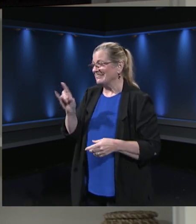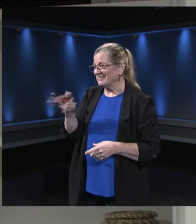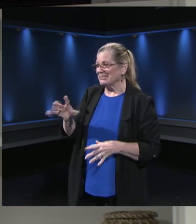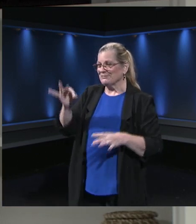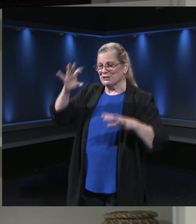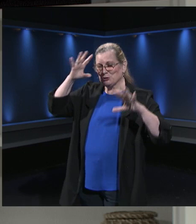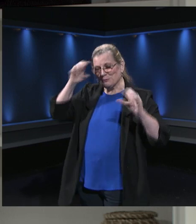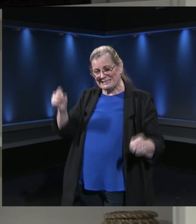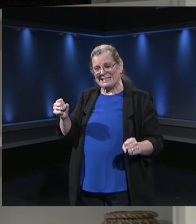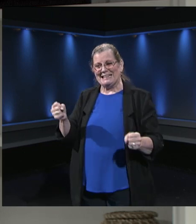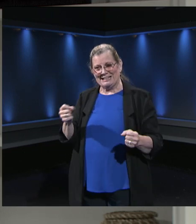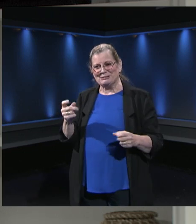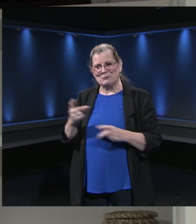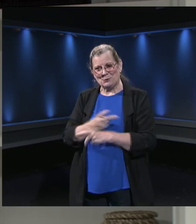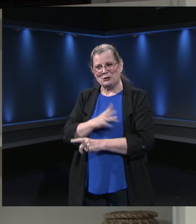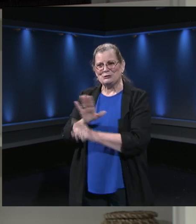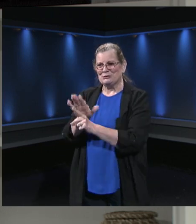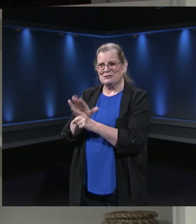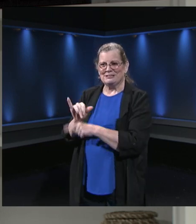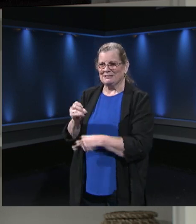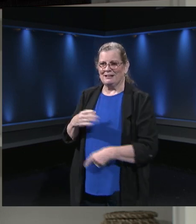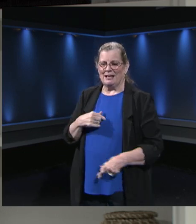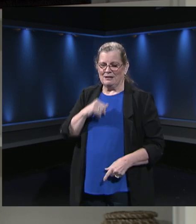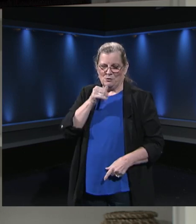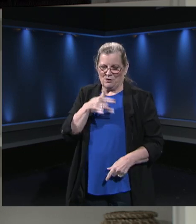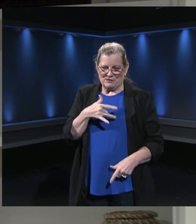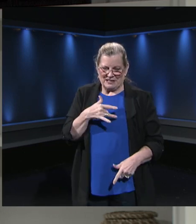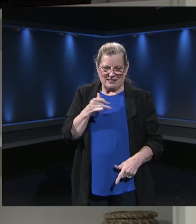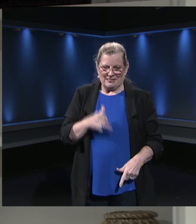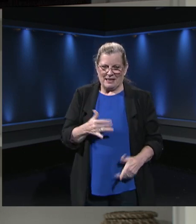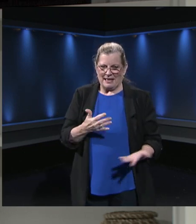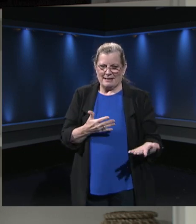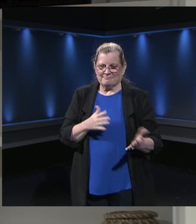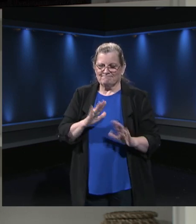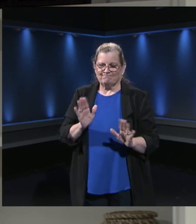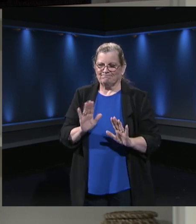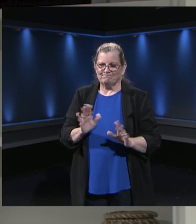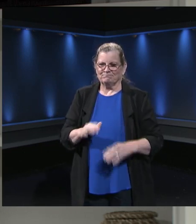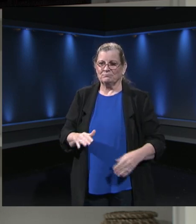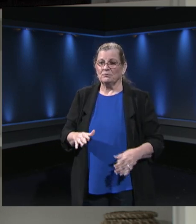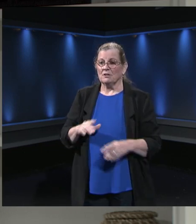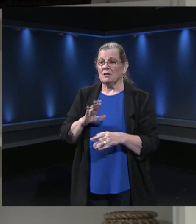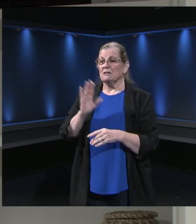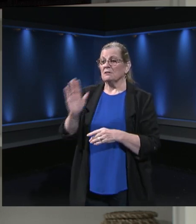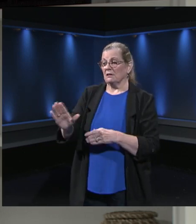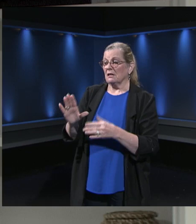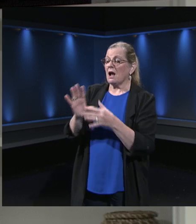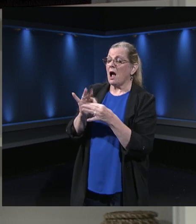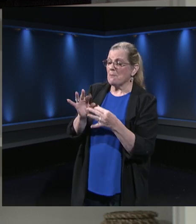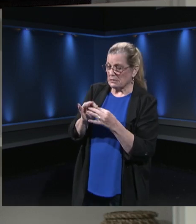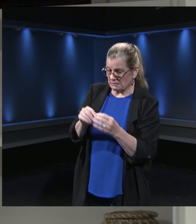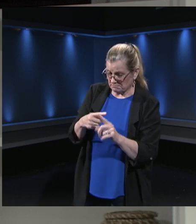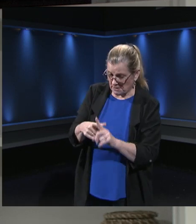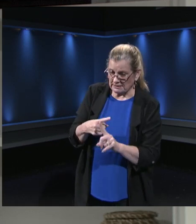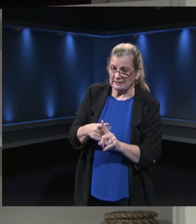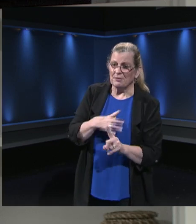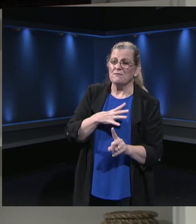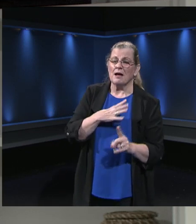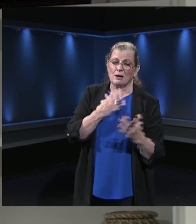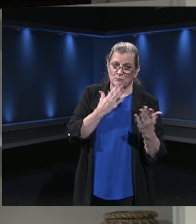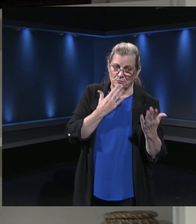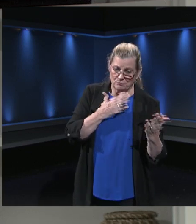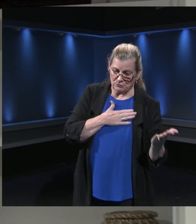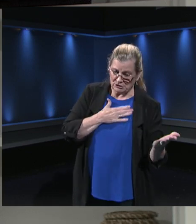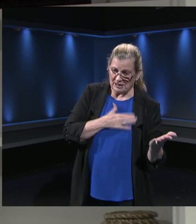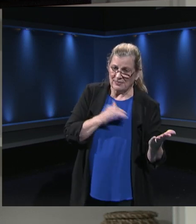I don't feel that way at all. Because of comments like this, I know folks understand we are all trying to do the